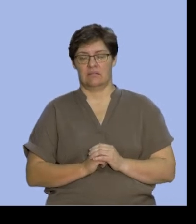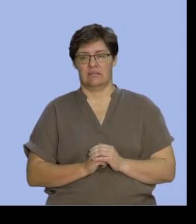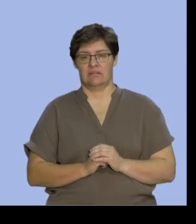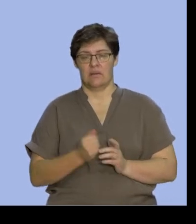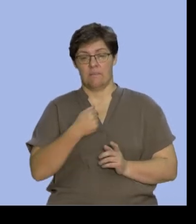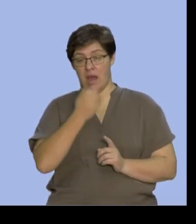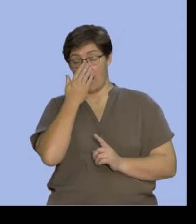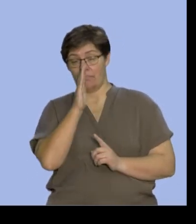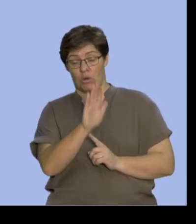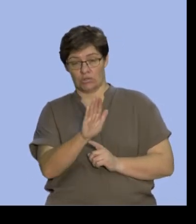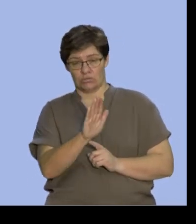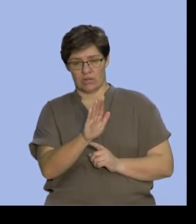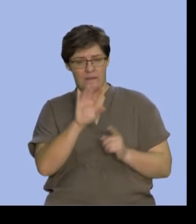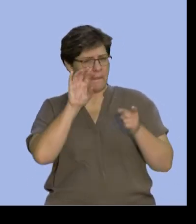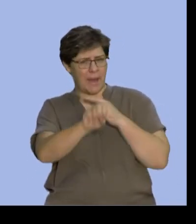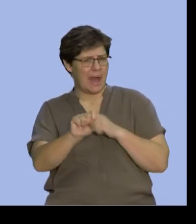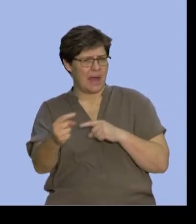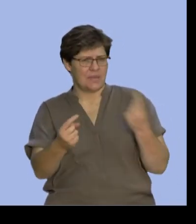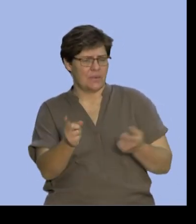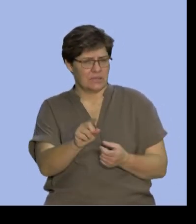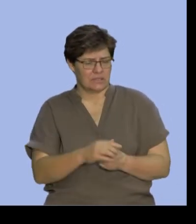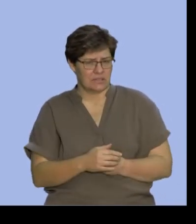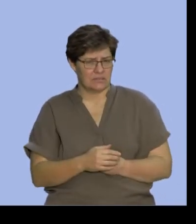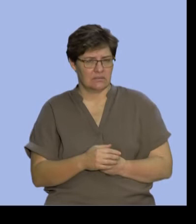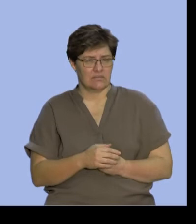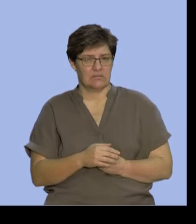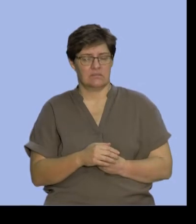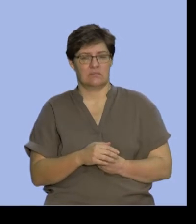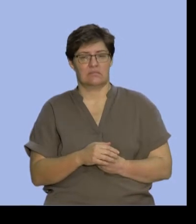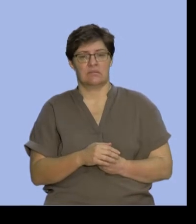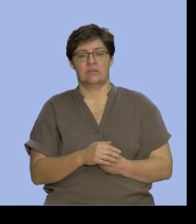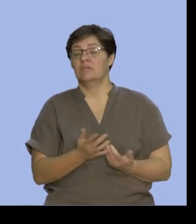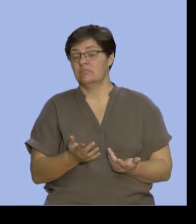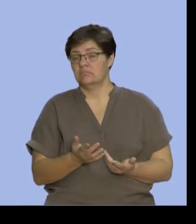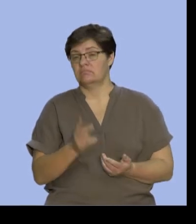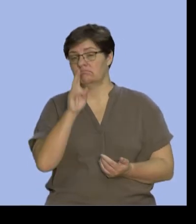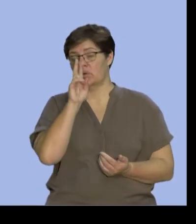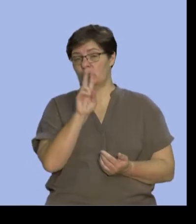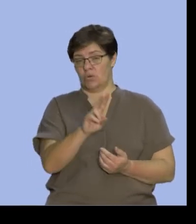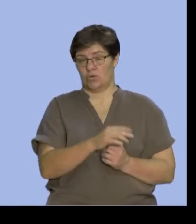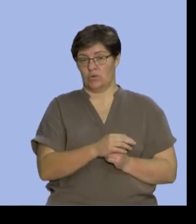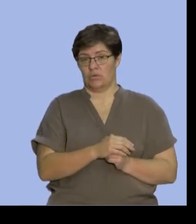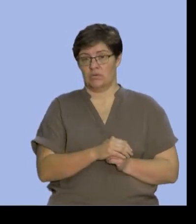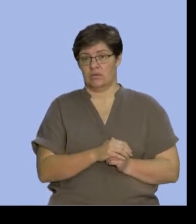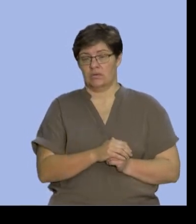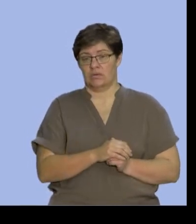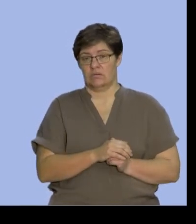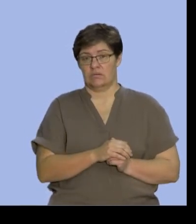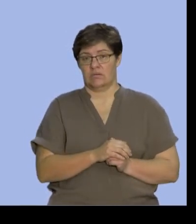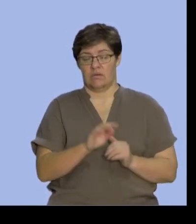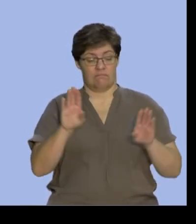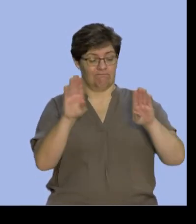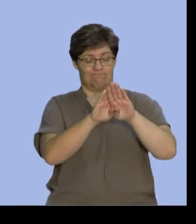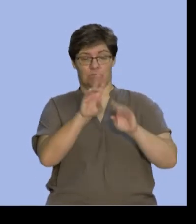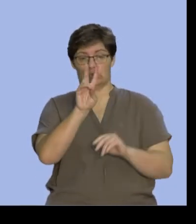approach to finding the others is to recognize that if you can look at the intersection of two things,